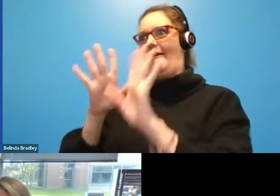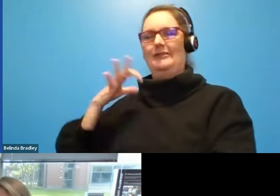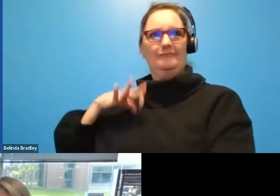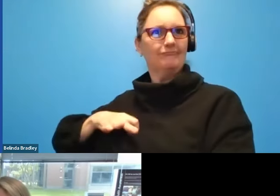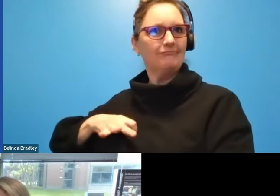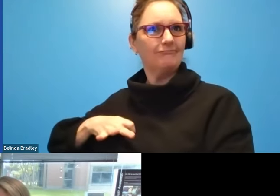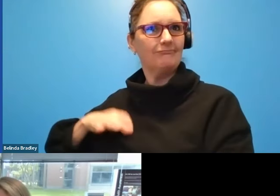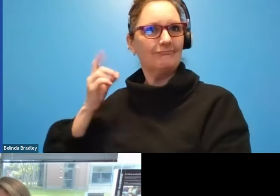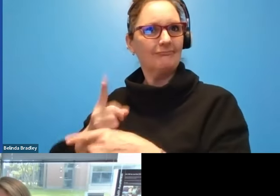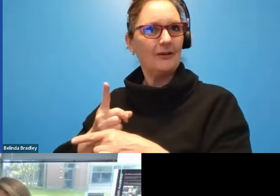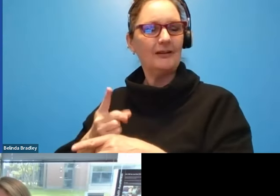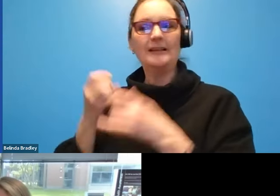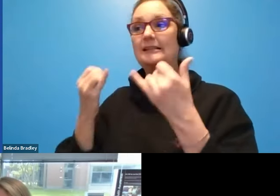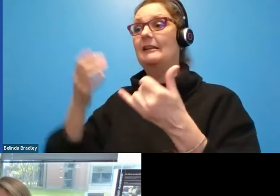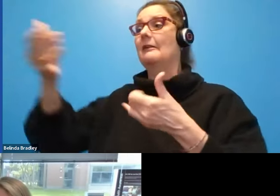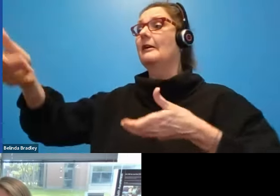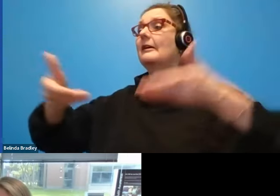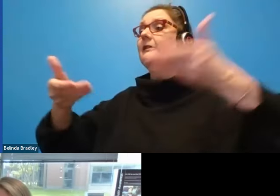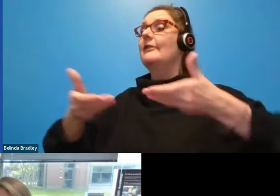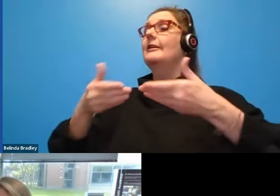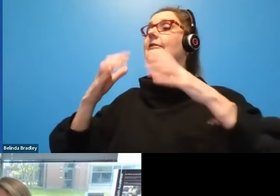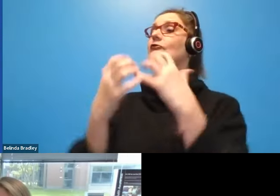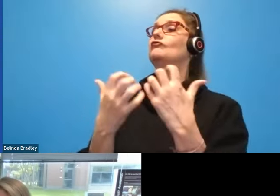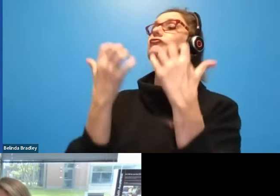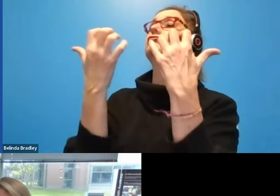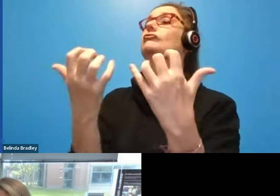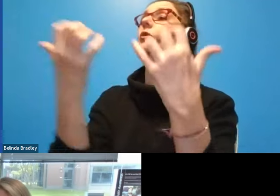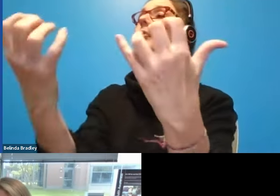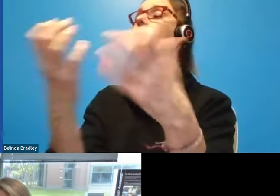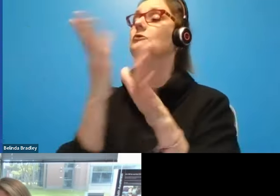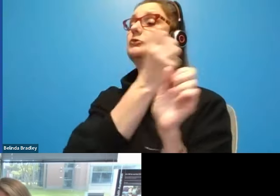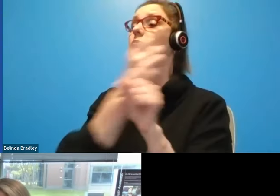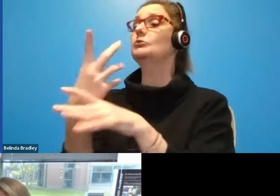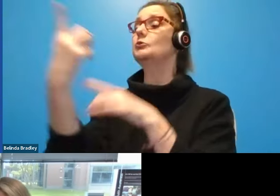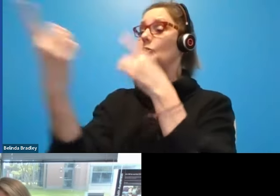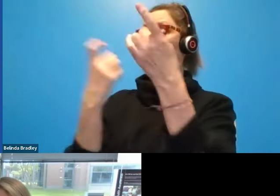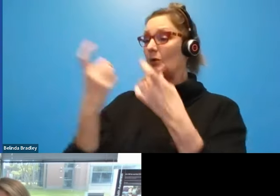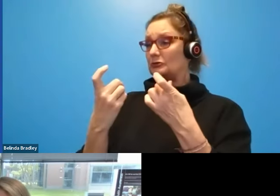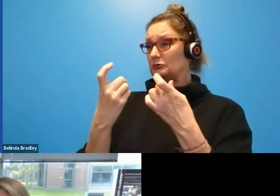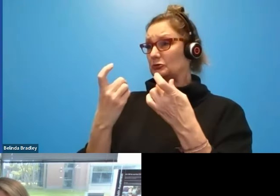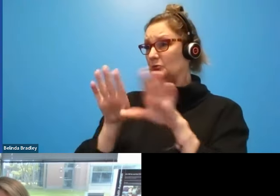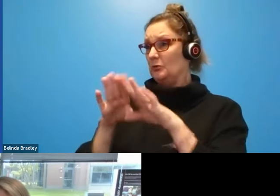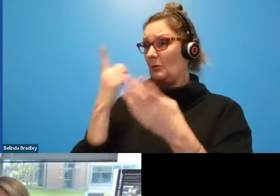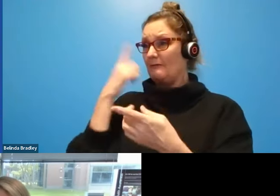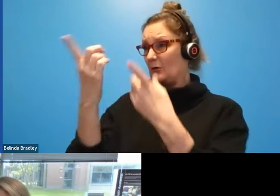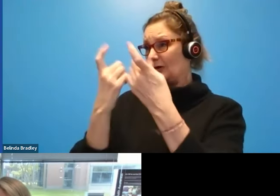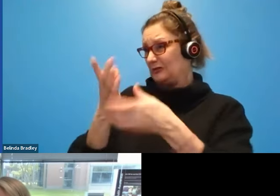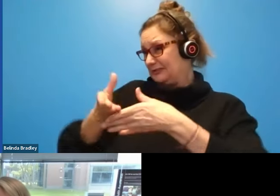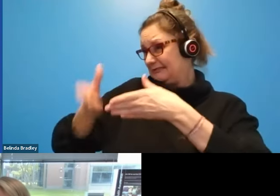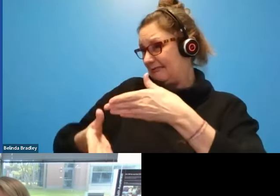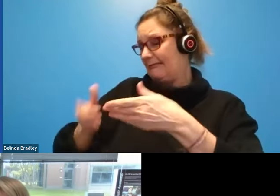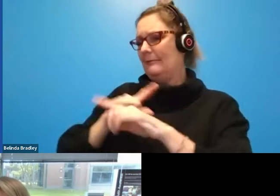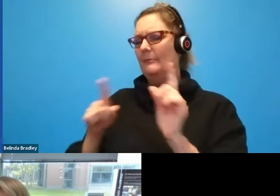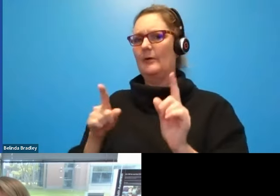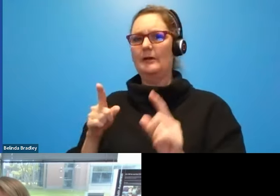would like to invite the audience to start preparing questions so that as, as we finish, we'll take some audience questions. Um, but